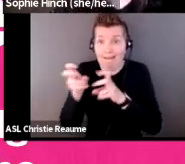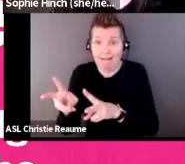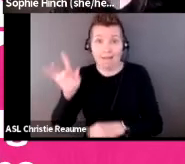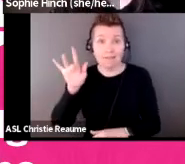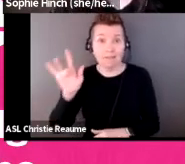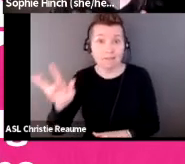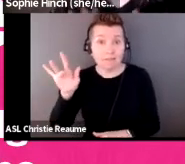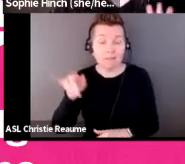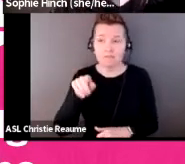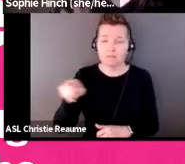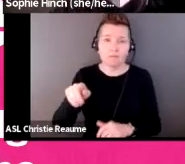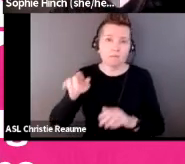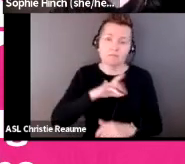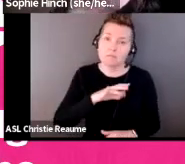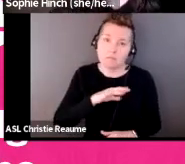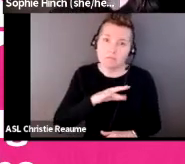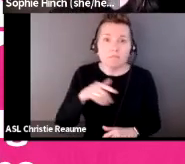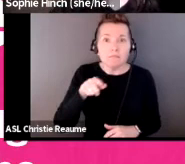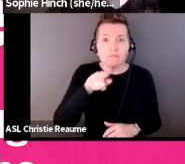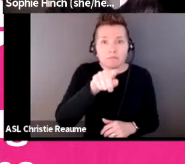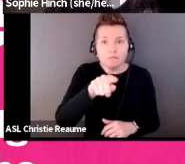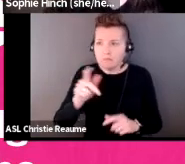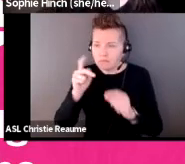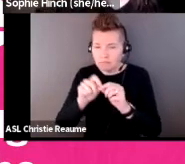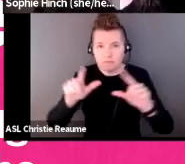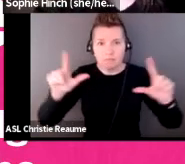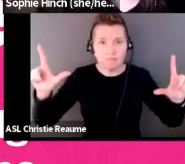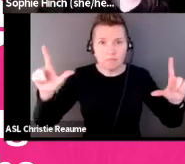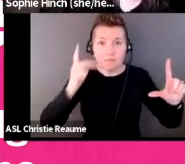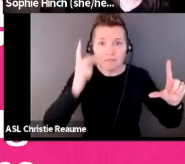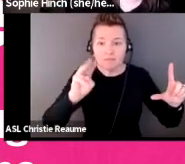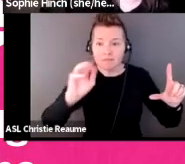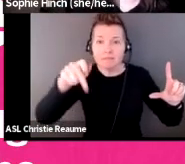interactive map and you can find out whose land you are on.